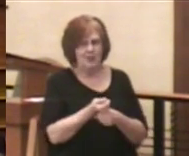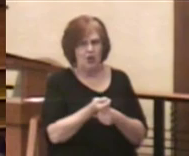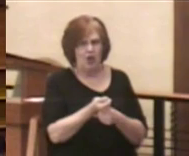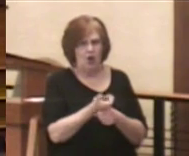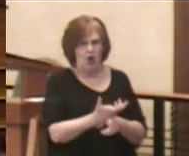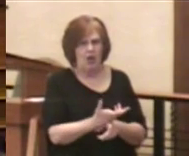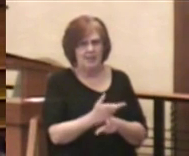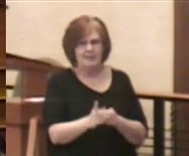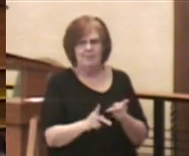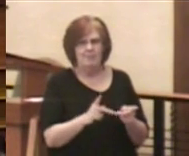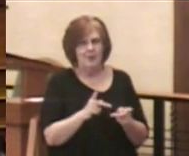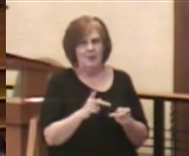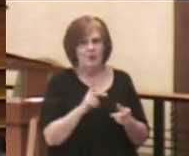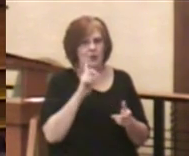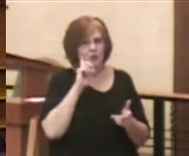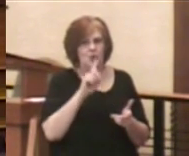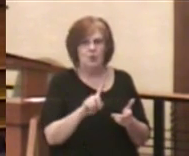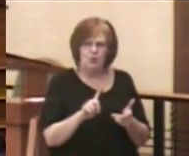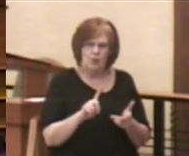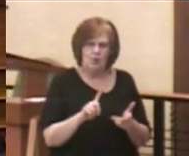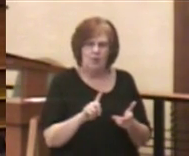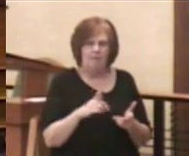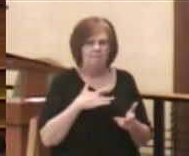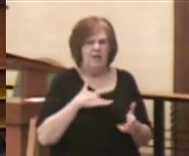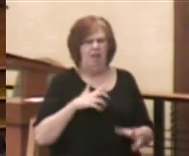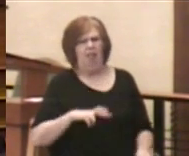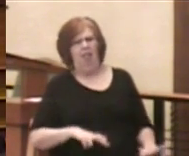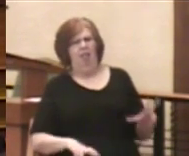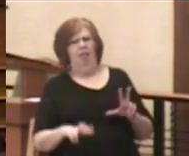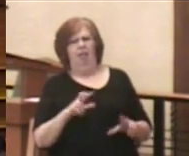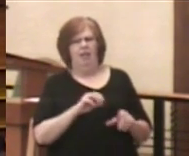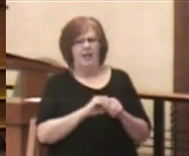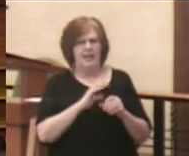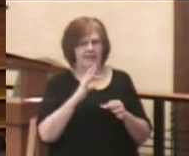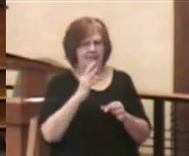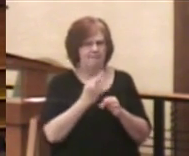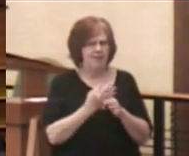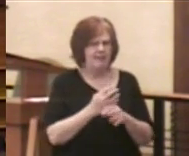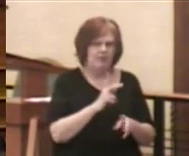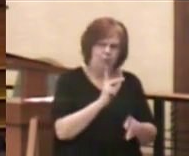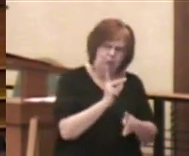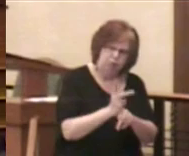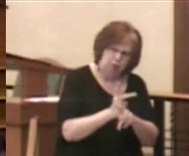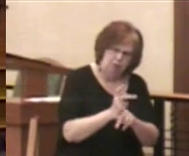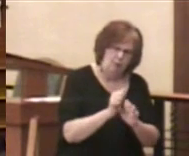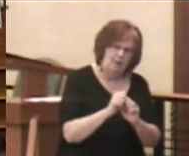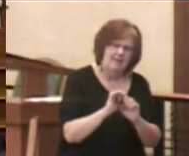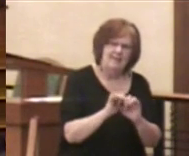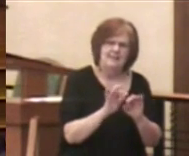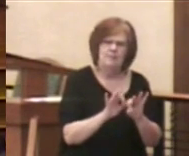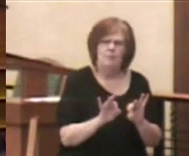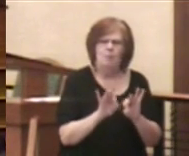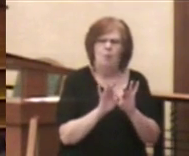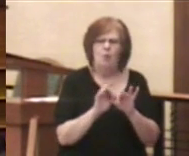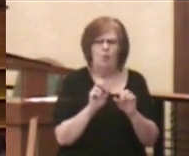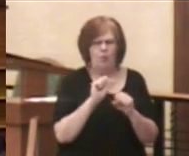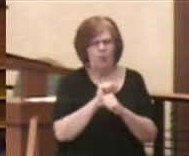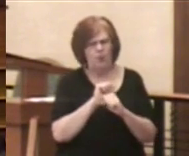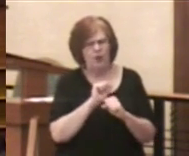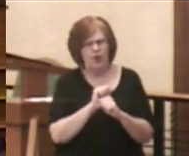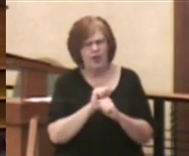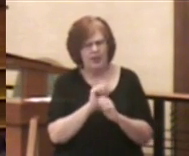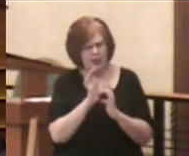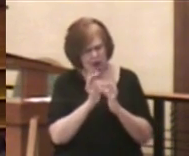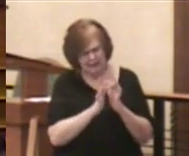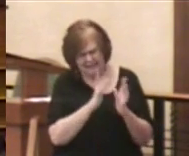to stumble in the faith. They are to be cautious with this important work. Jesus says,